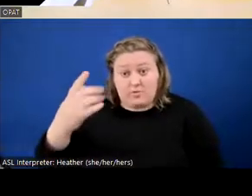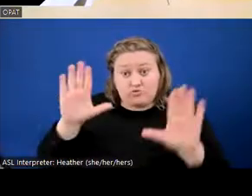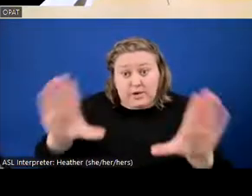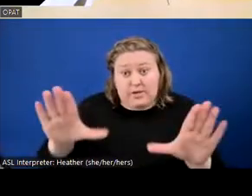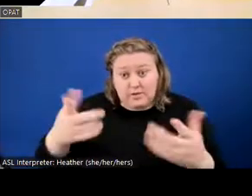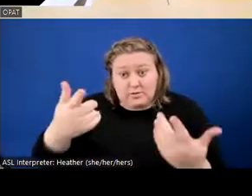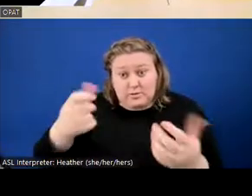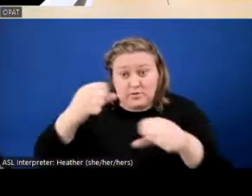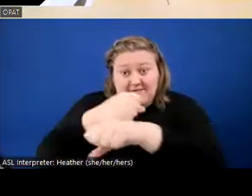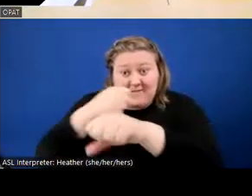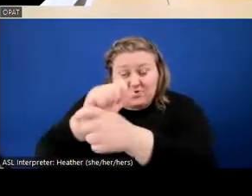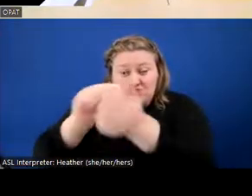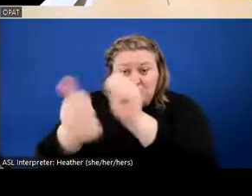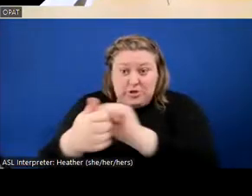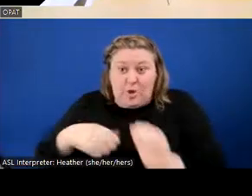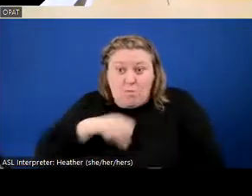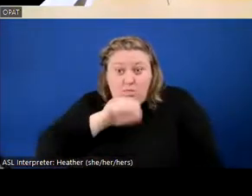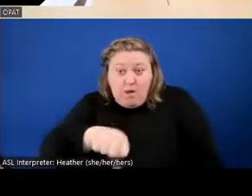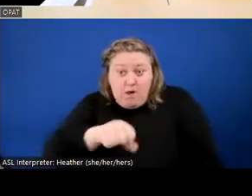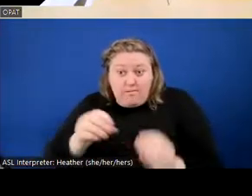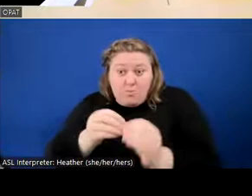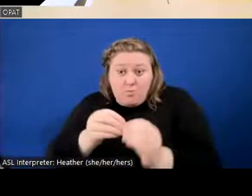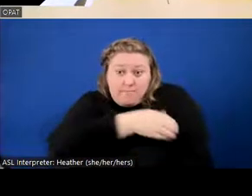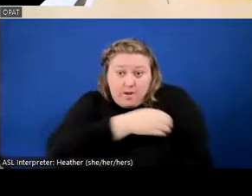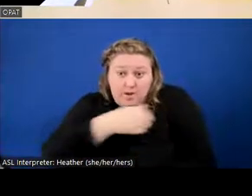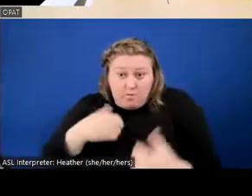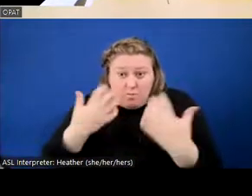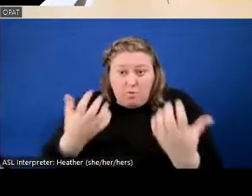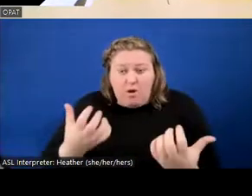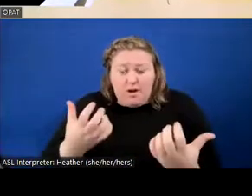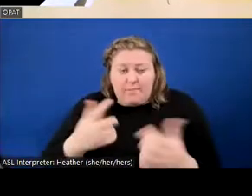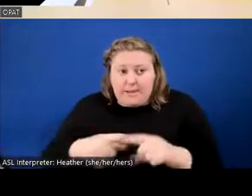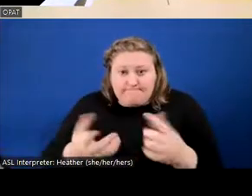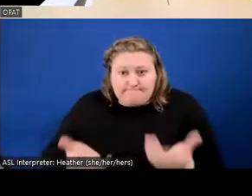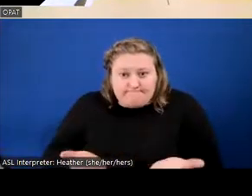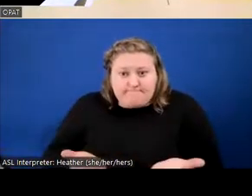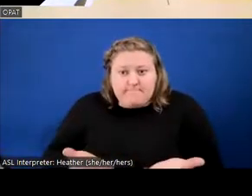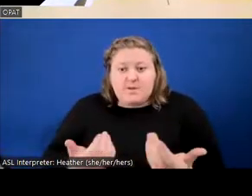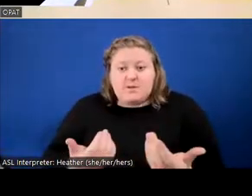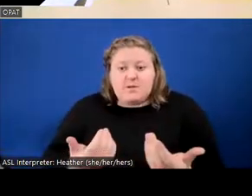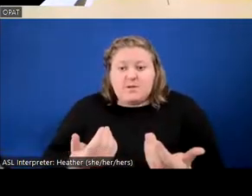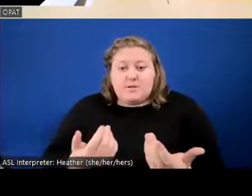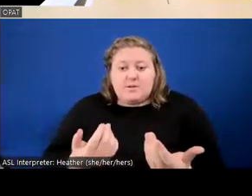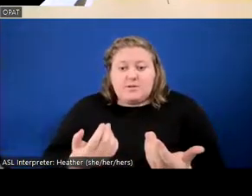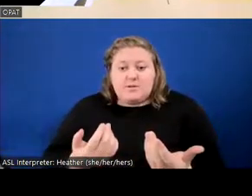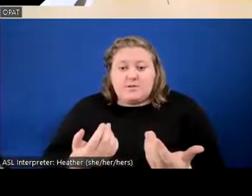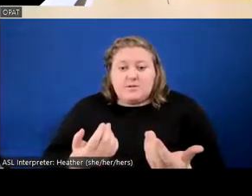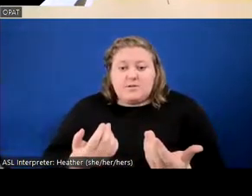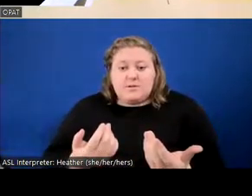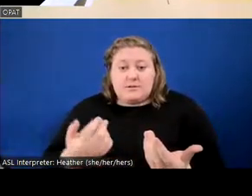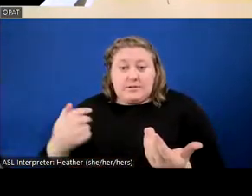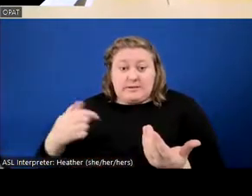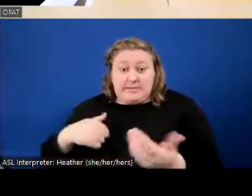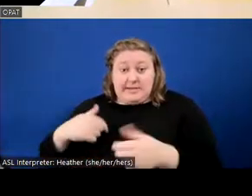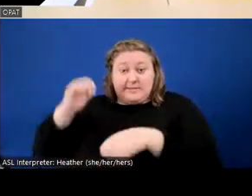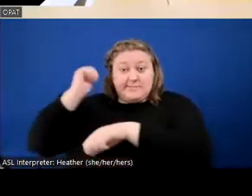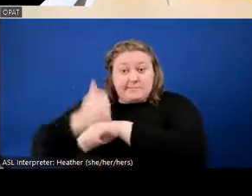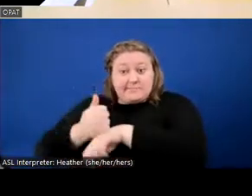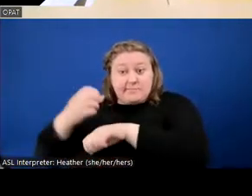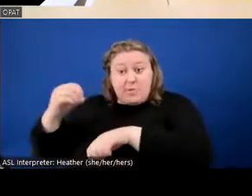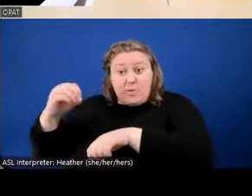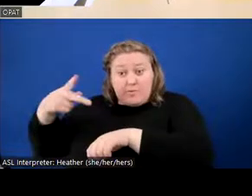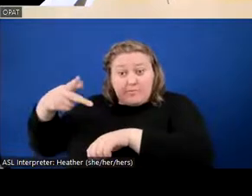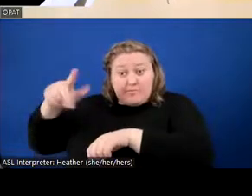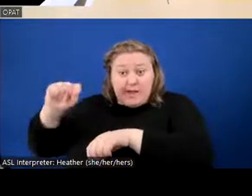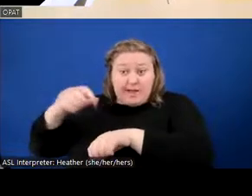more power than we do, but I didn't create O-PED and set the limits on us,